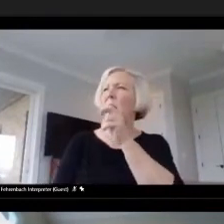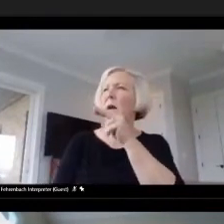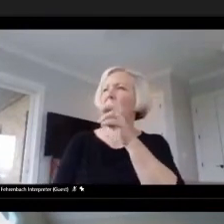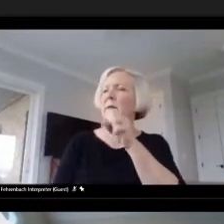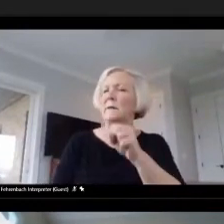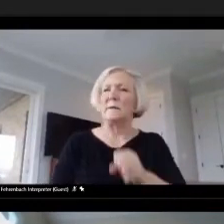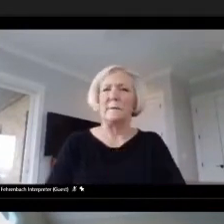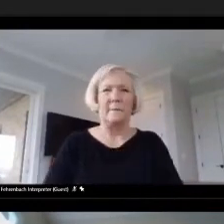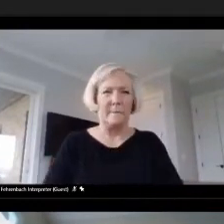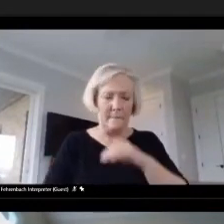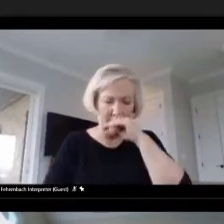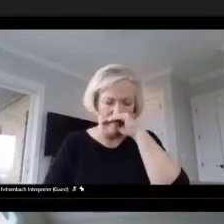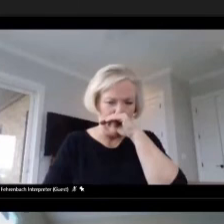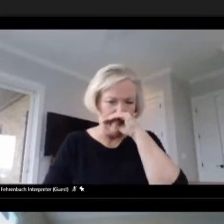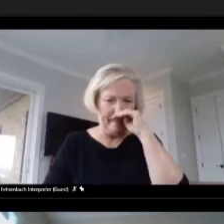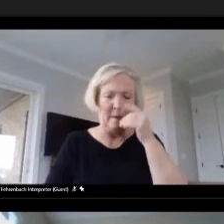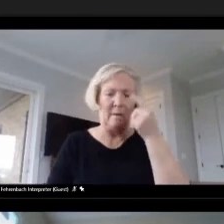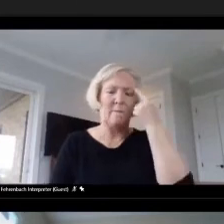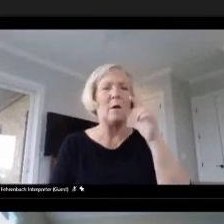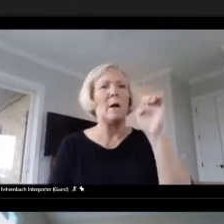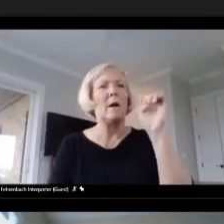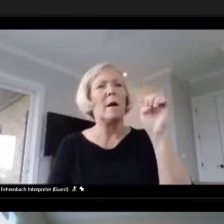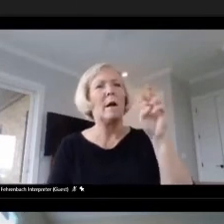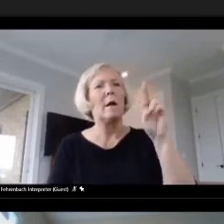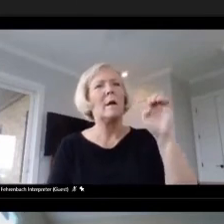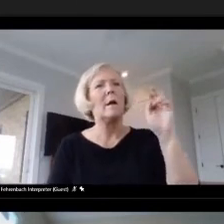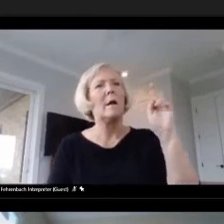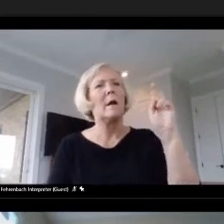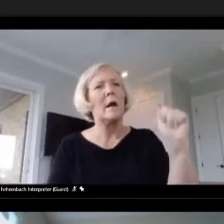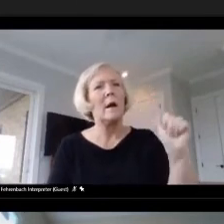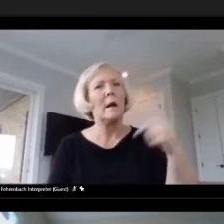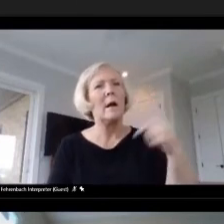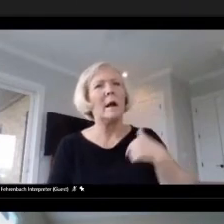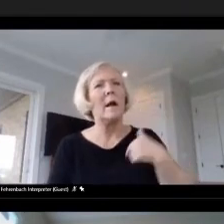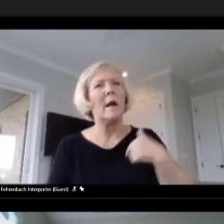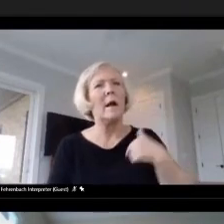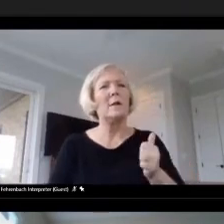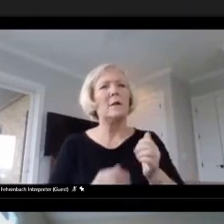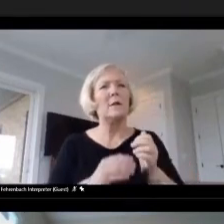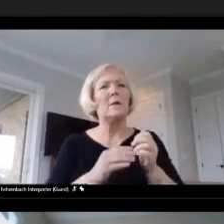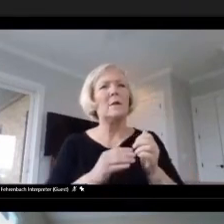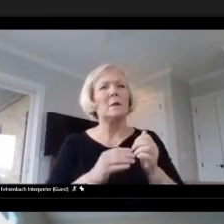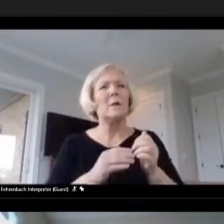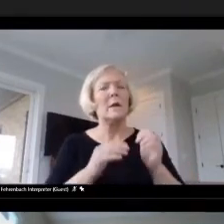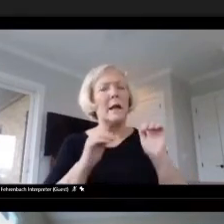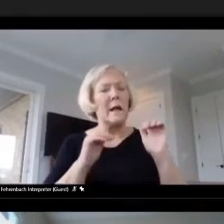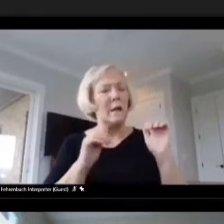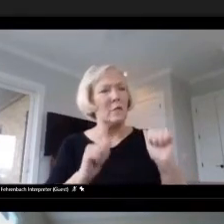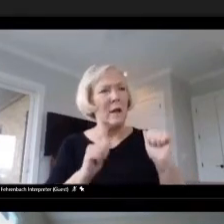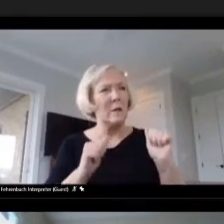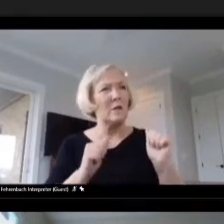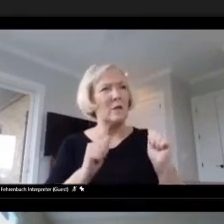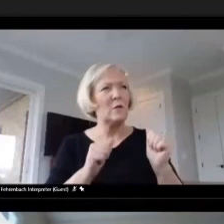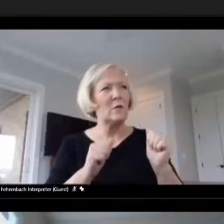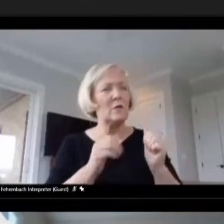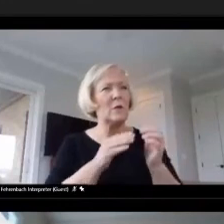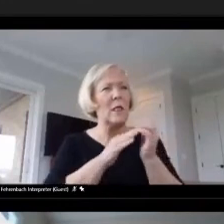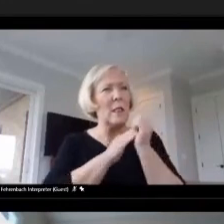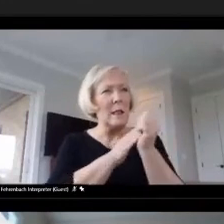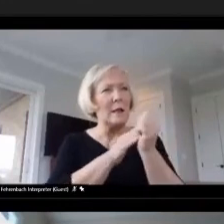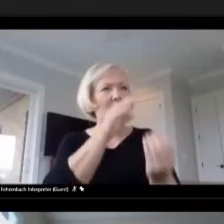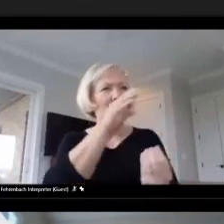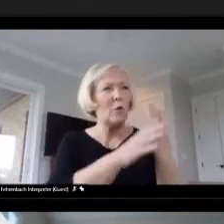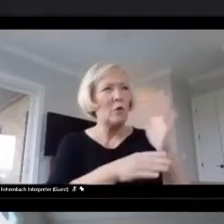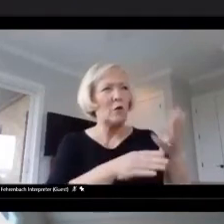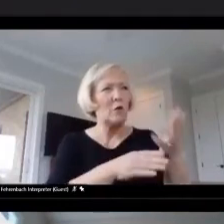For Erica, how do you manage to continue to lead and grow your own practice from the classroom at the same time?